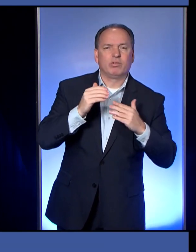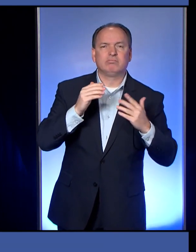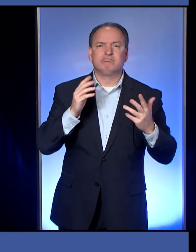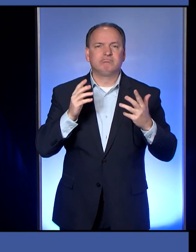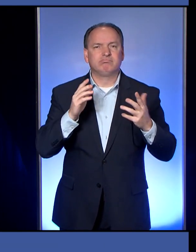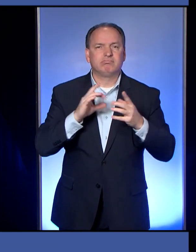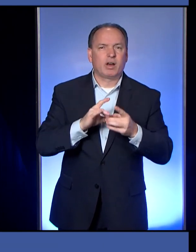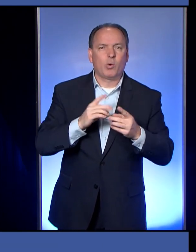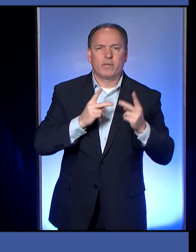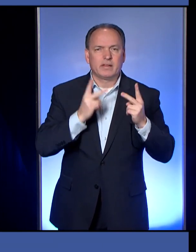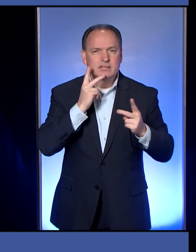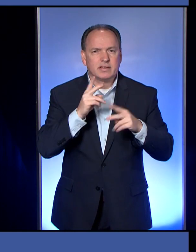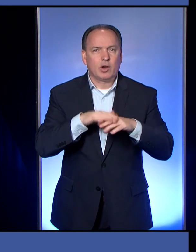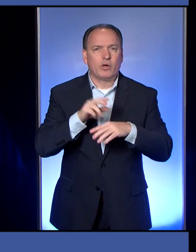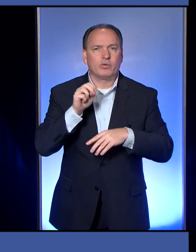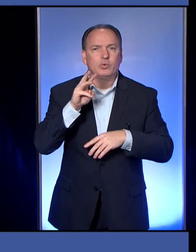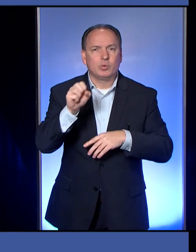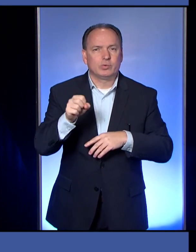all the things they were seeing on the news.